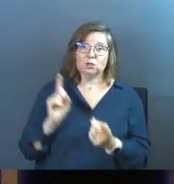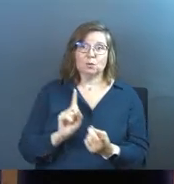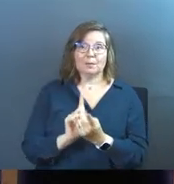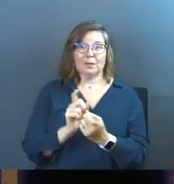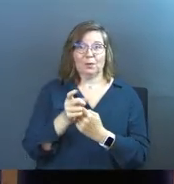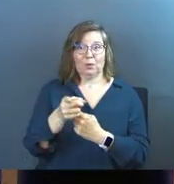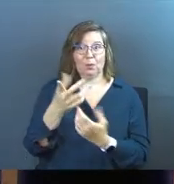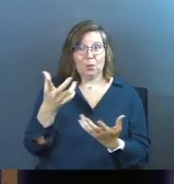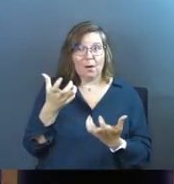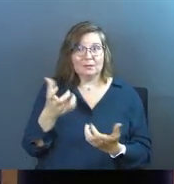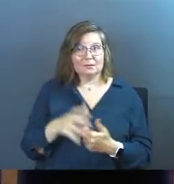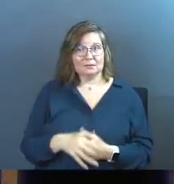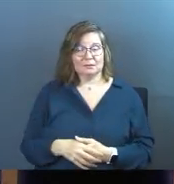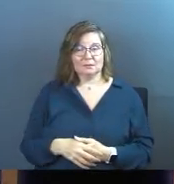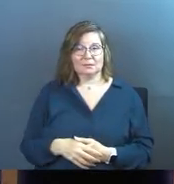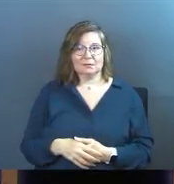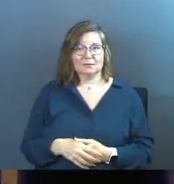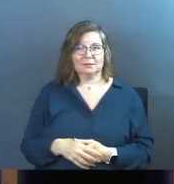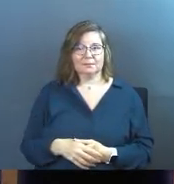meet with you.